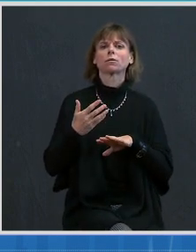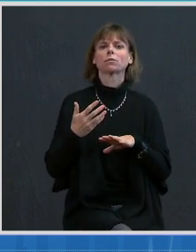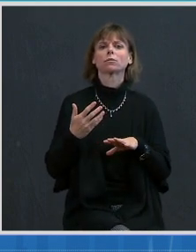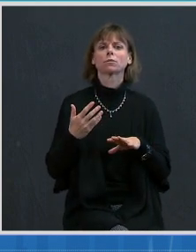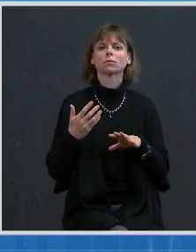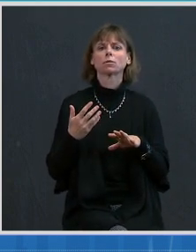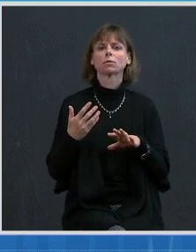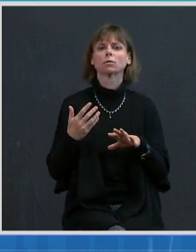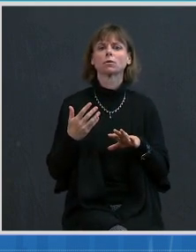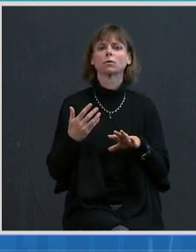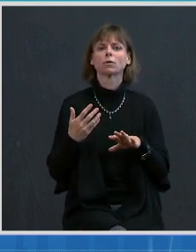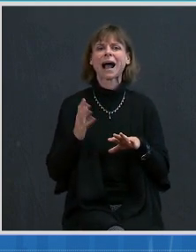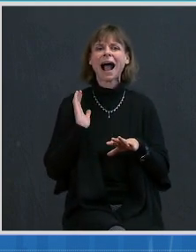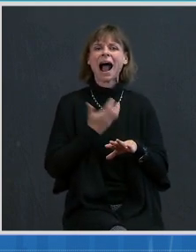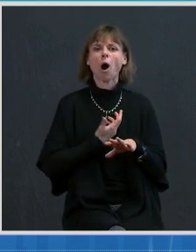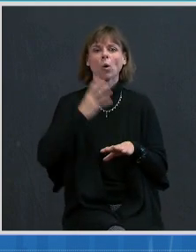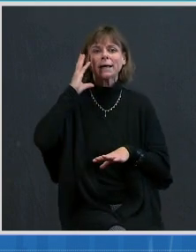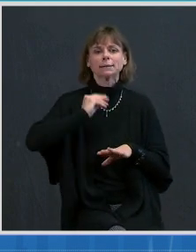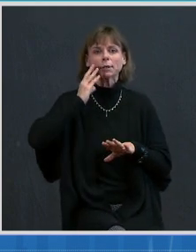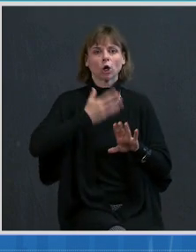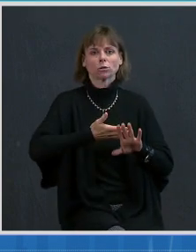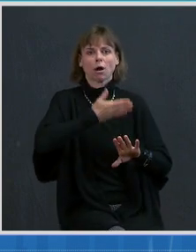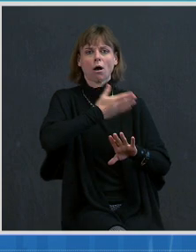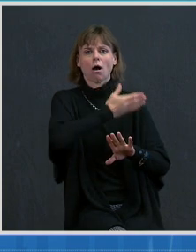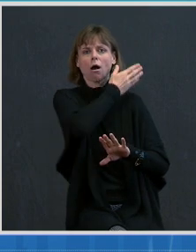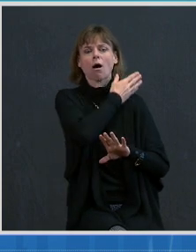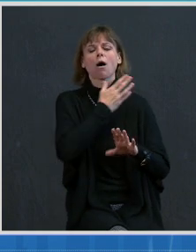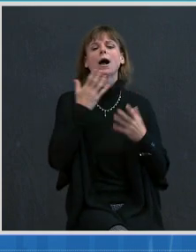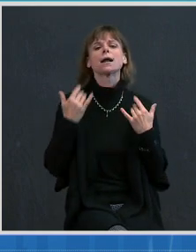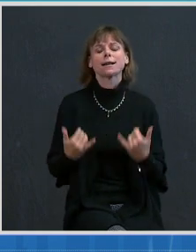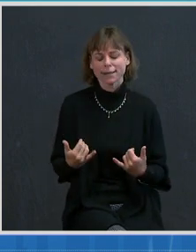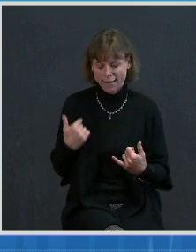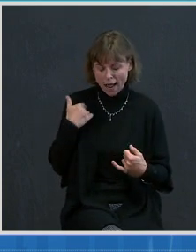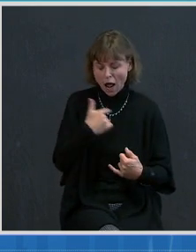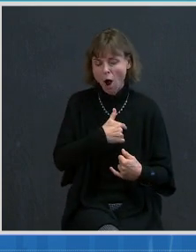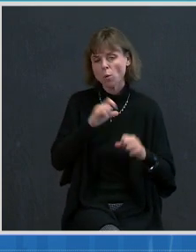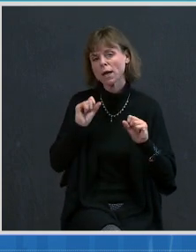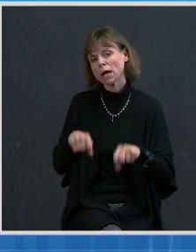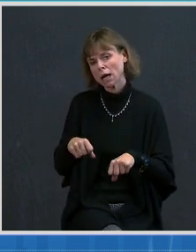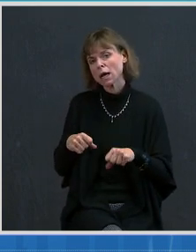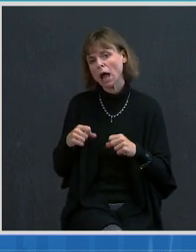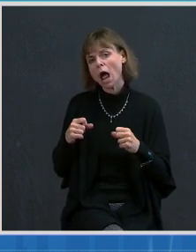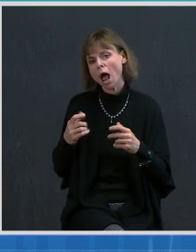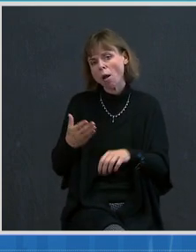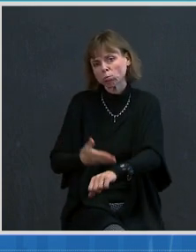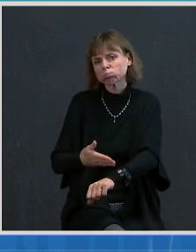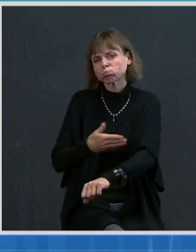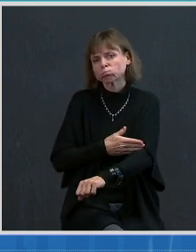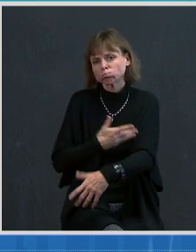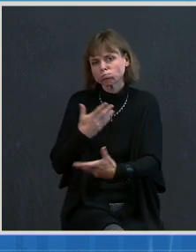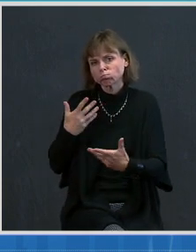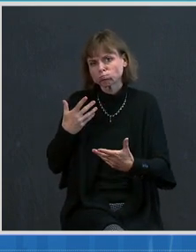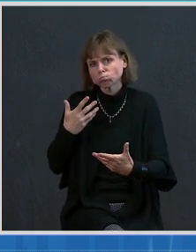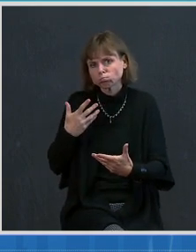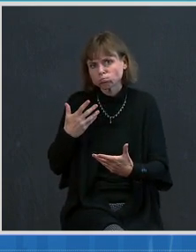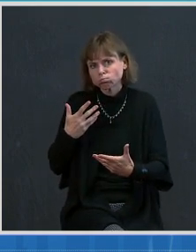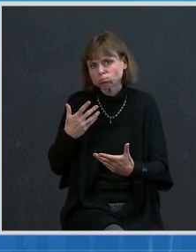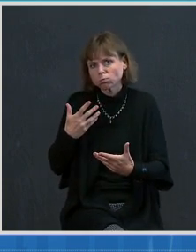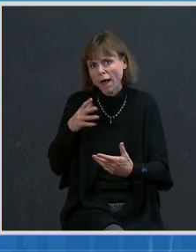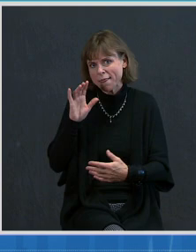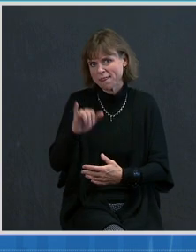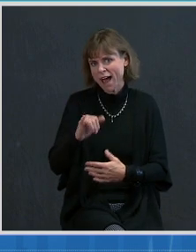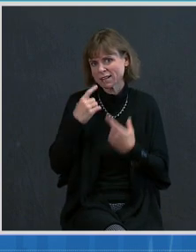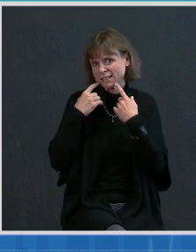has allowed us to make the kind of advances that have been so successful in COVID